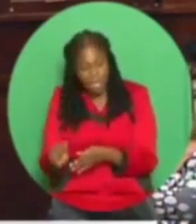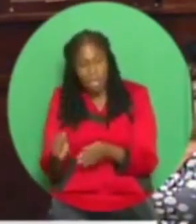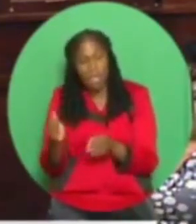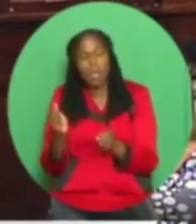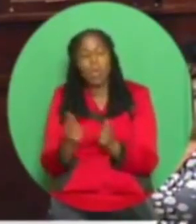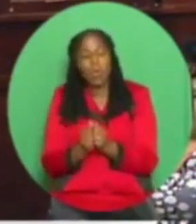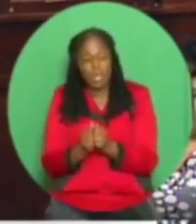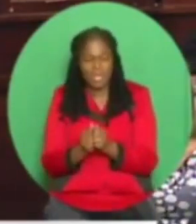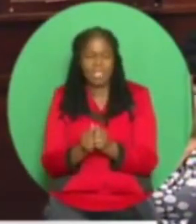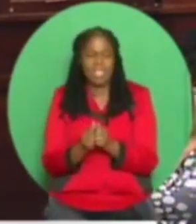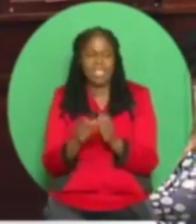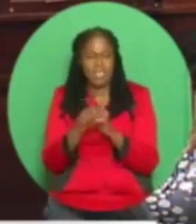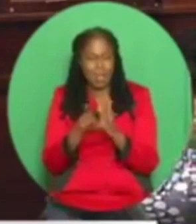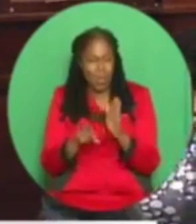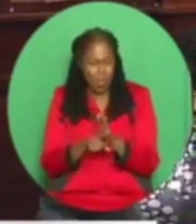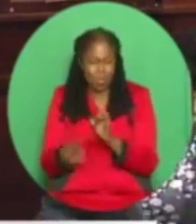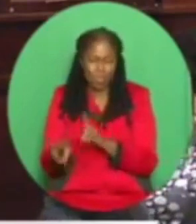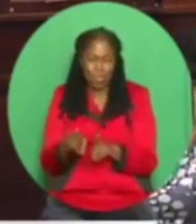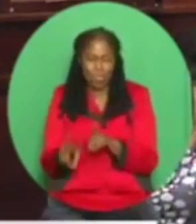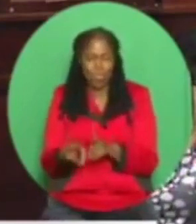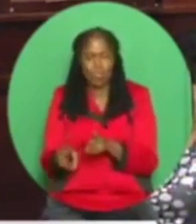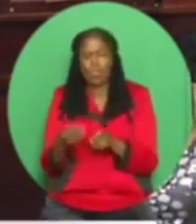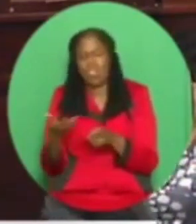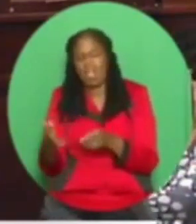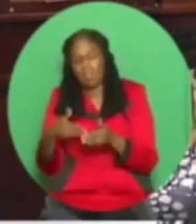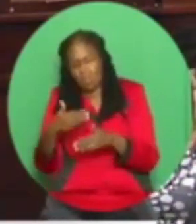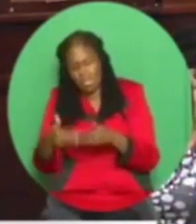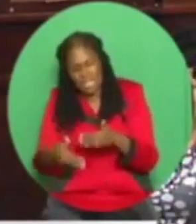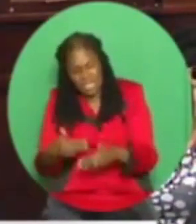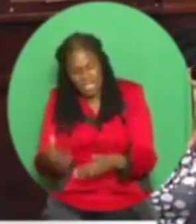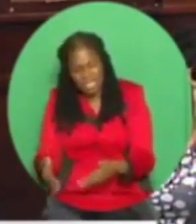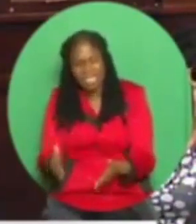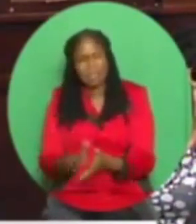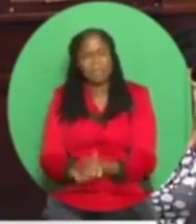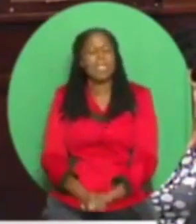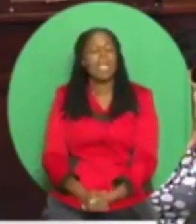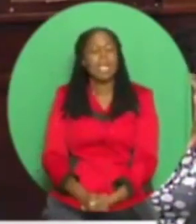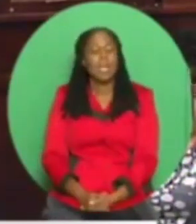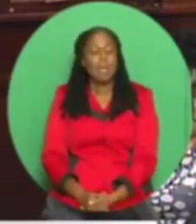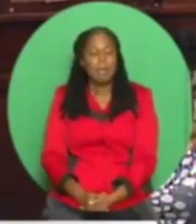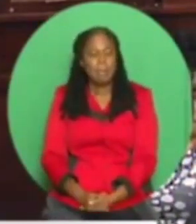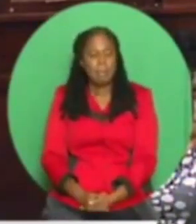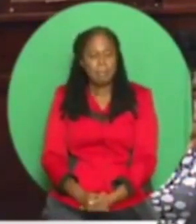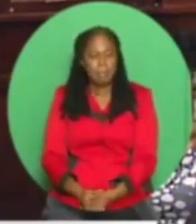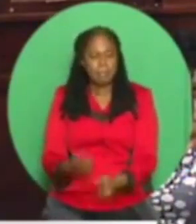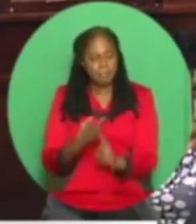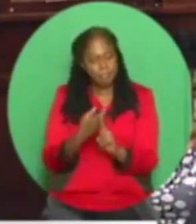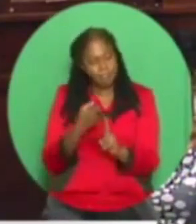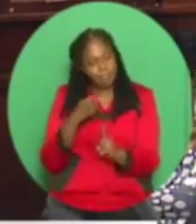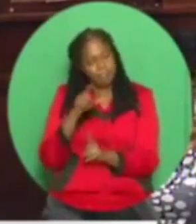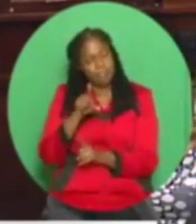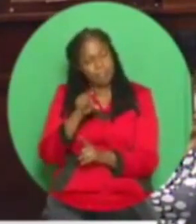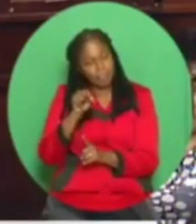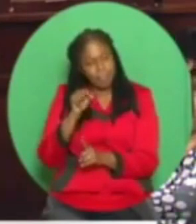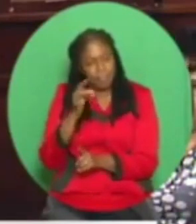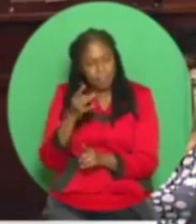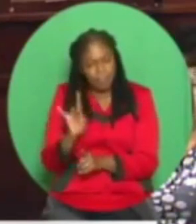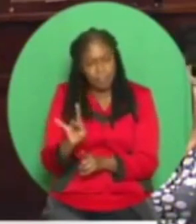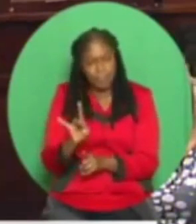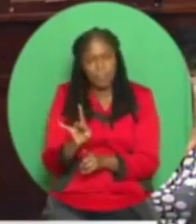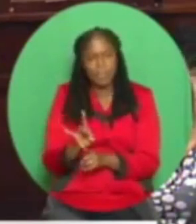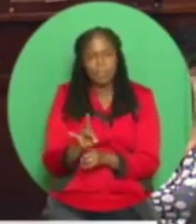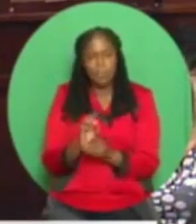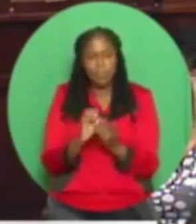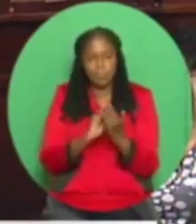Yeah. In 2018, Madam Speaker, it's from 2018, yes. In October 2018,